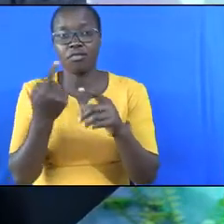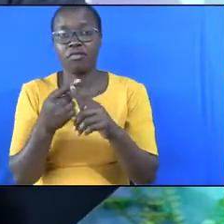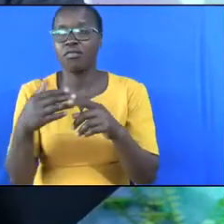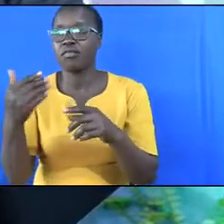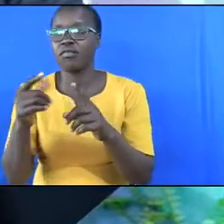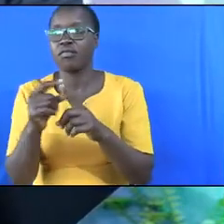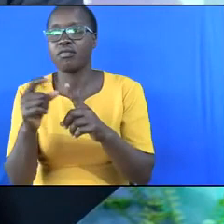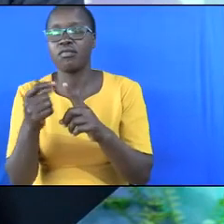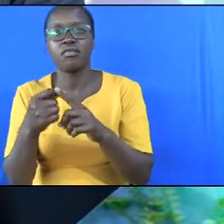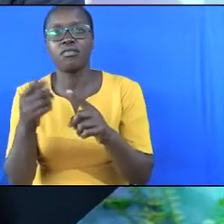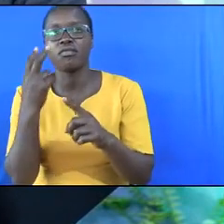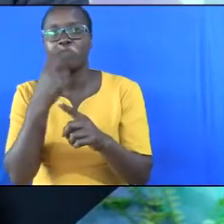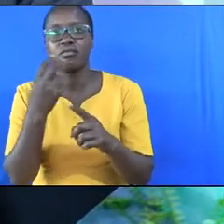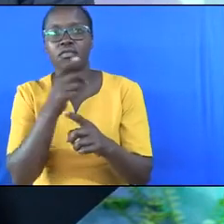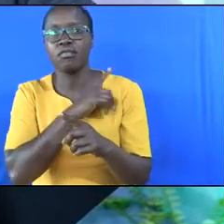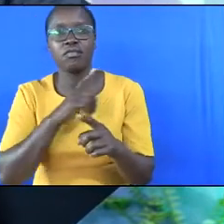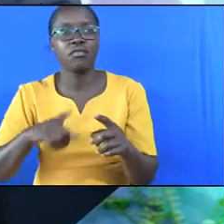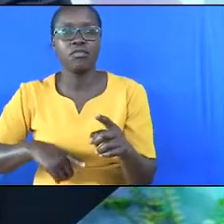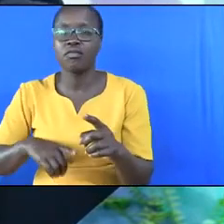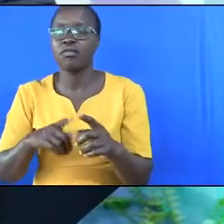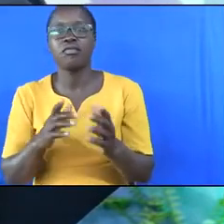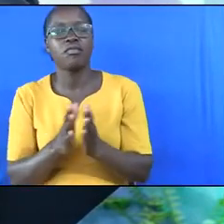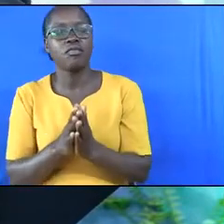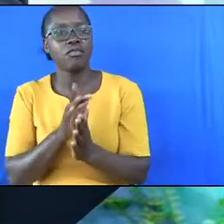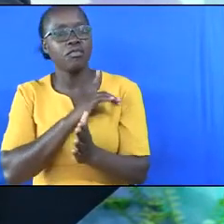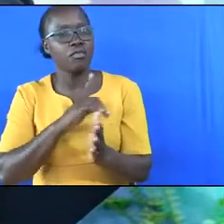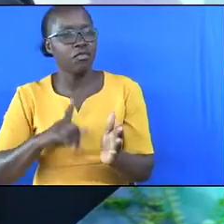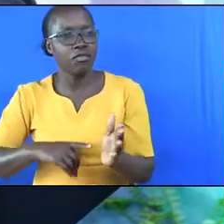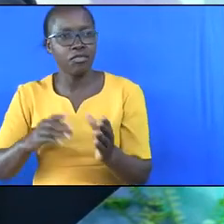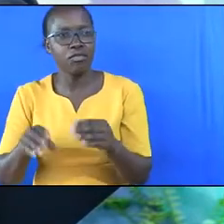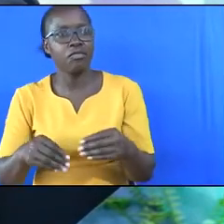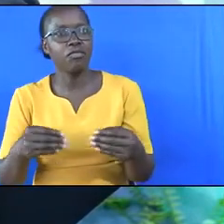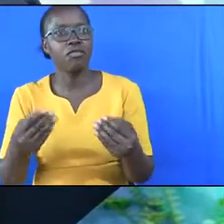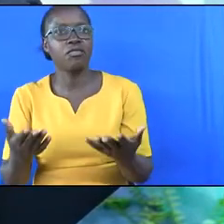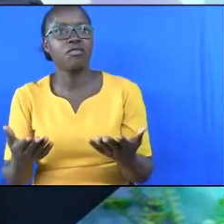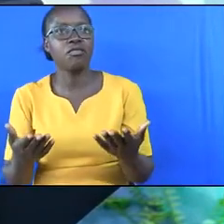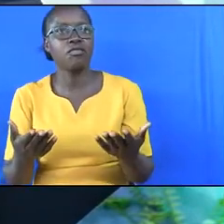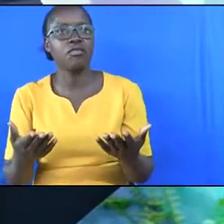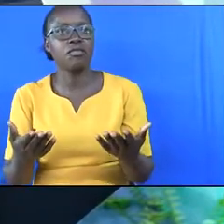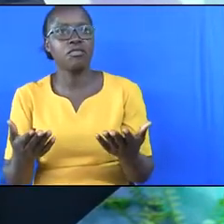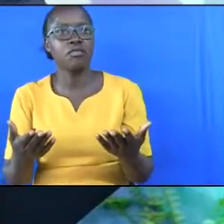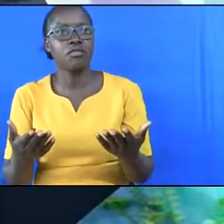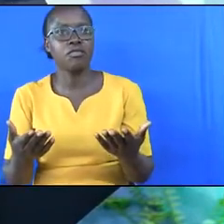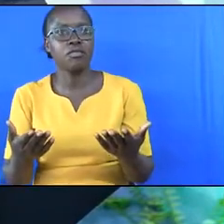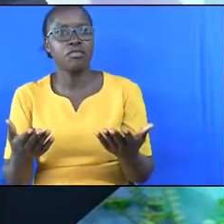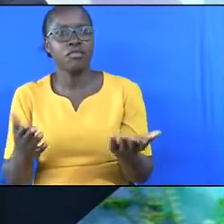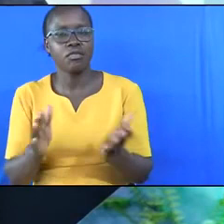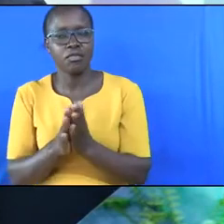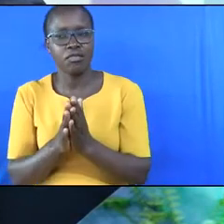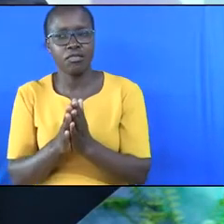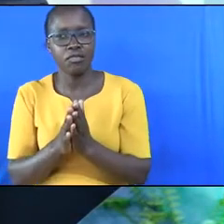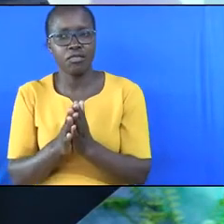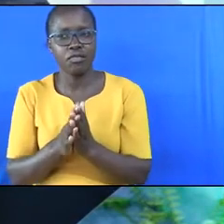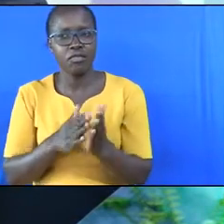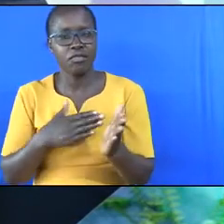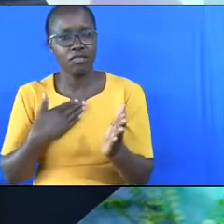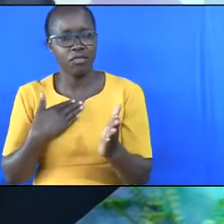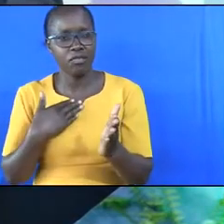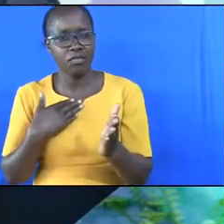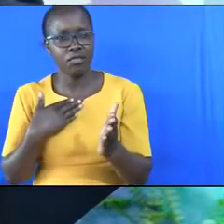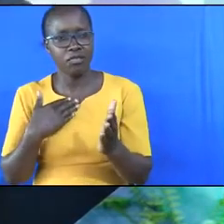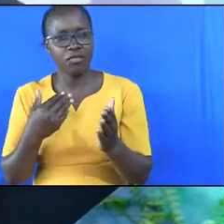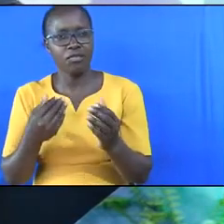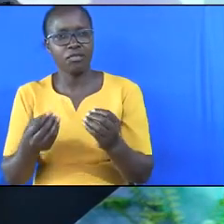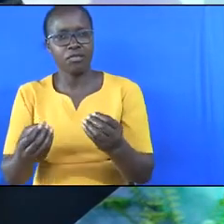proceeded from the mouth of God. The Lord who provided manna in the wilderness will take care of my needs if I'm faithful